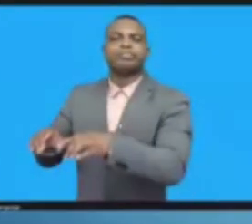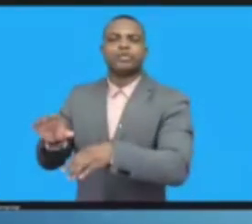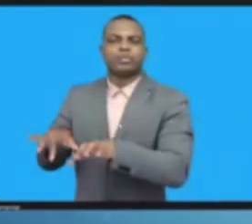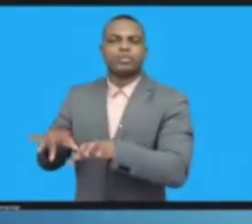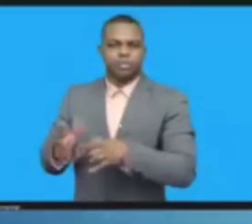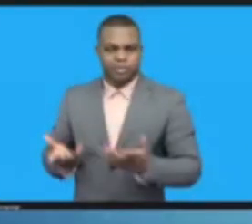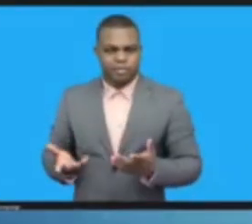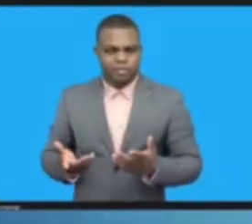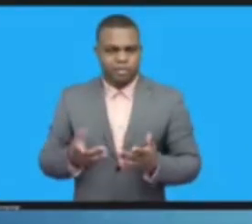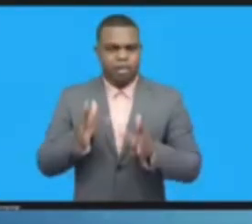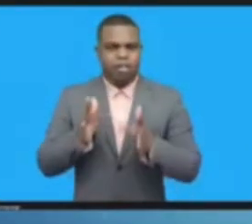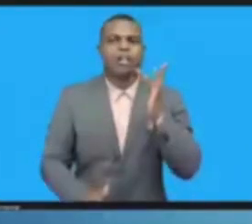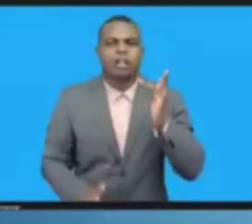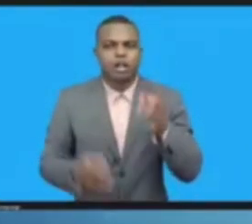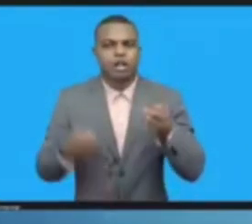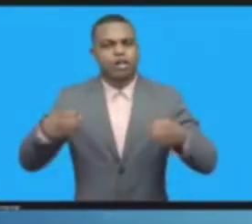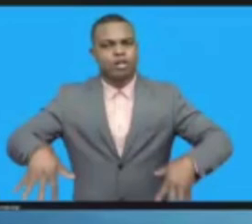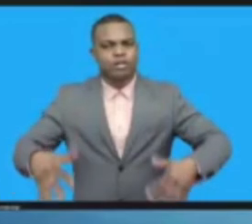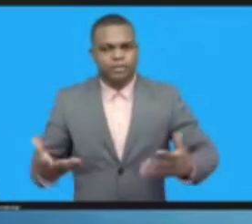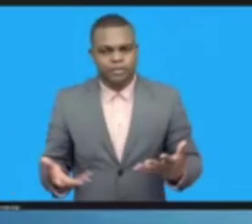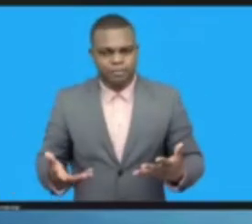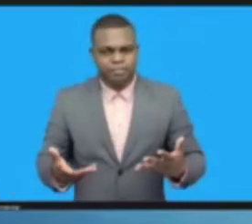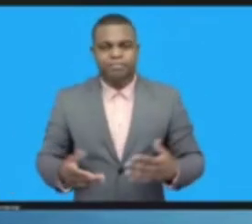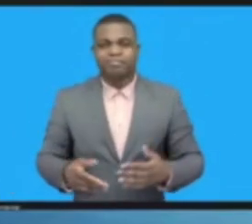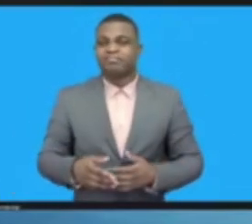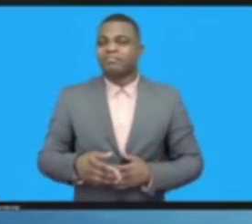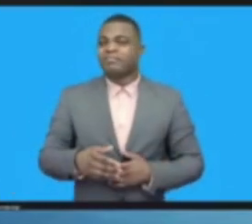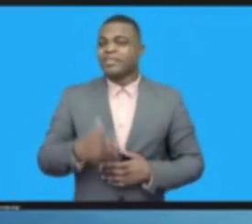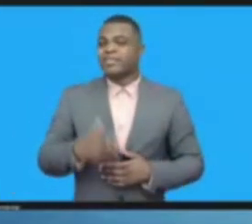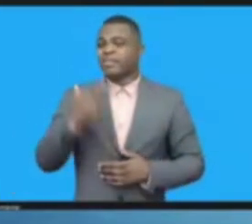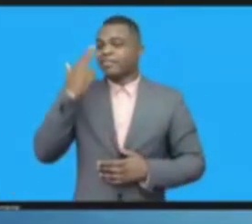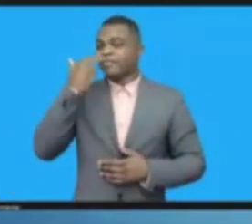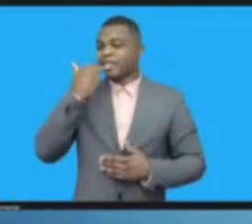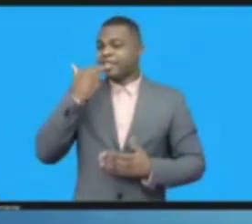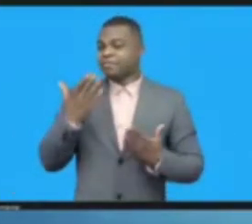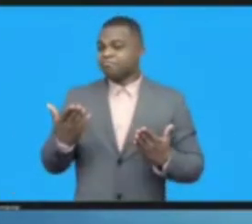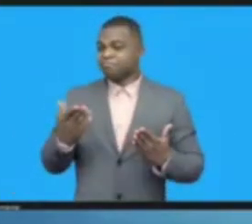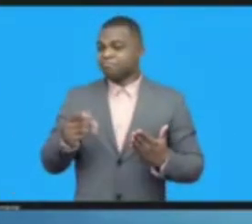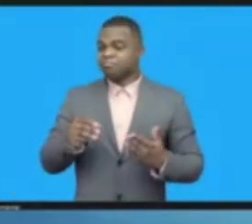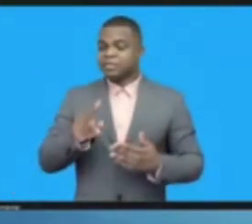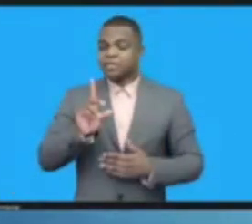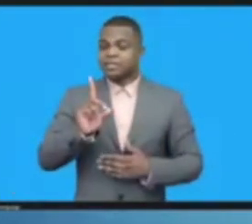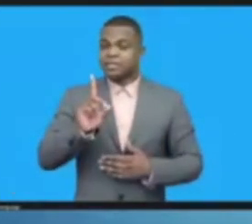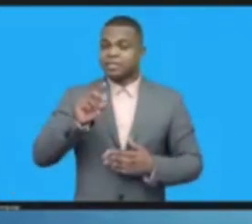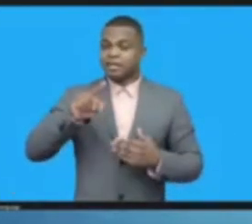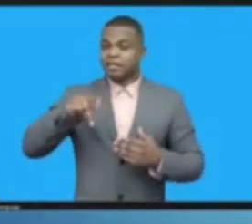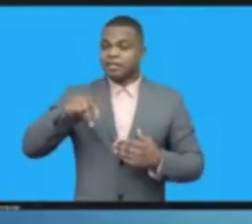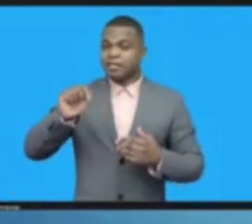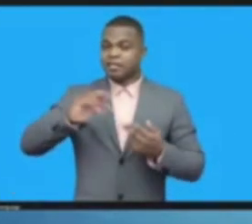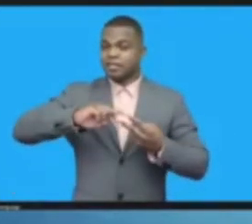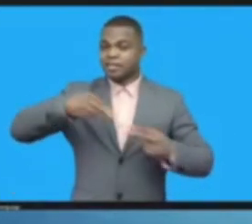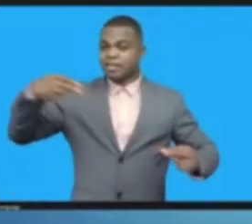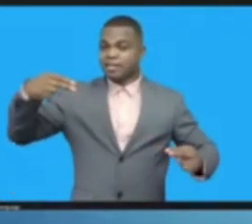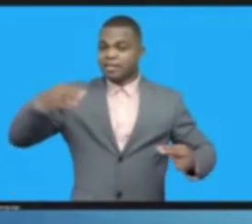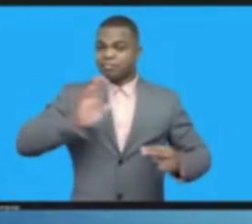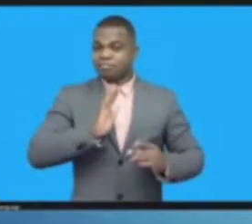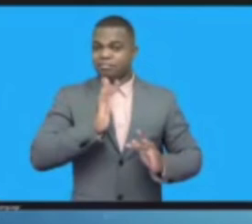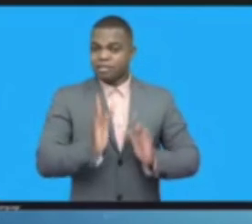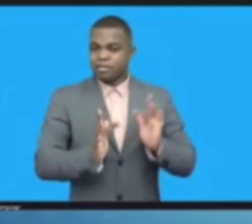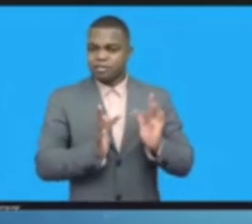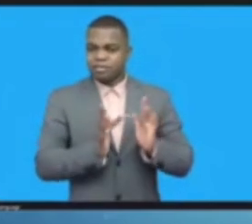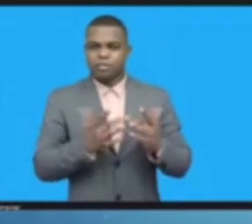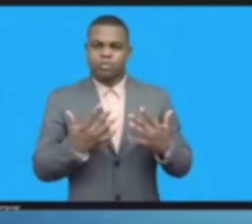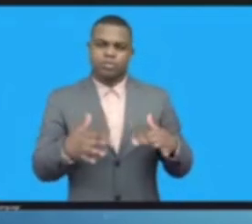is five billion people have decided to use this technical DNA. And as long as